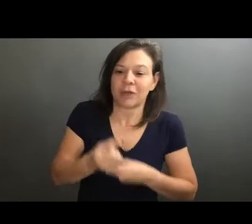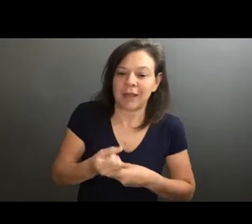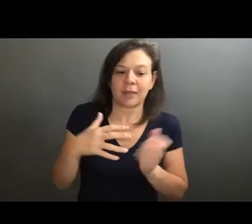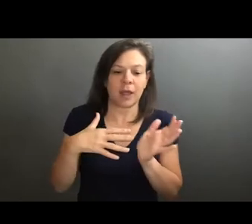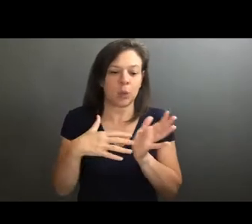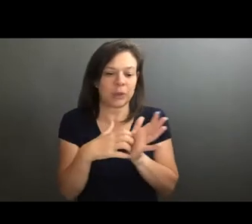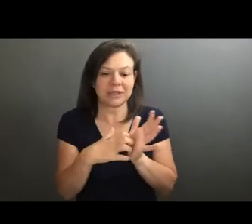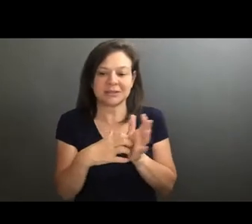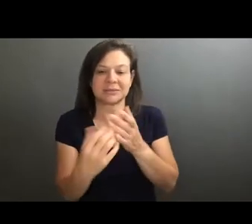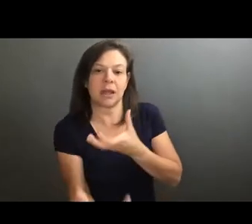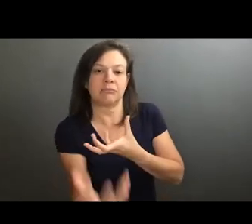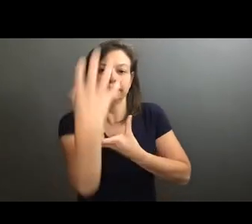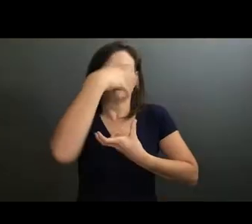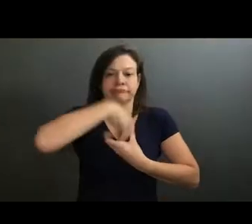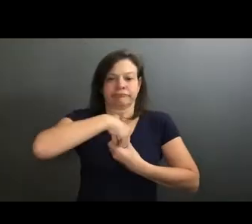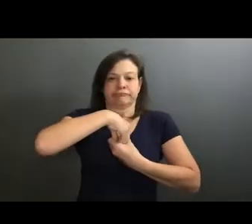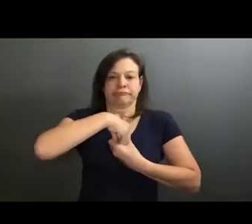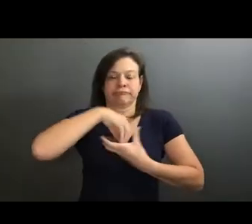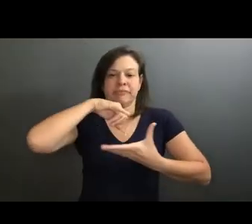embracing those things.